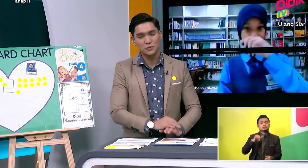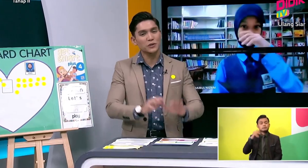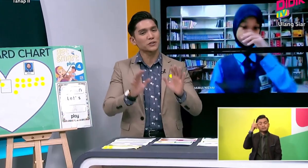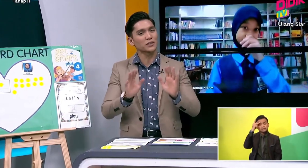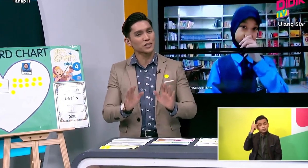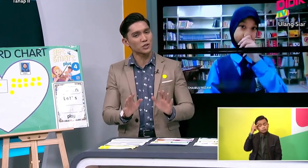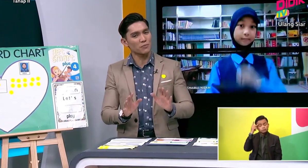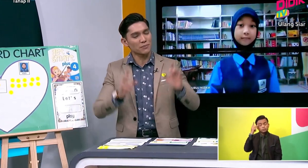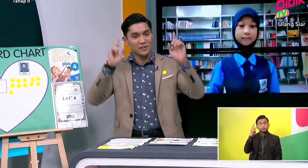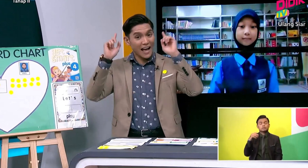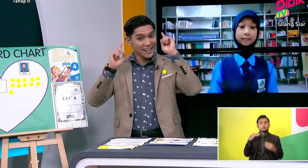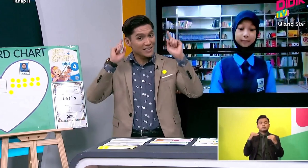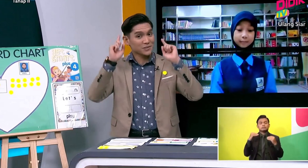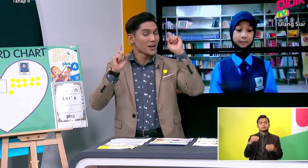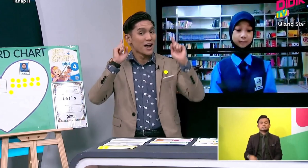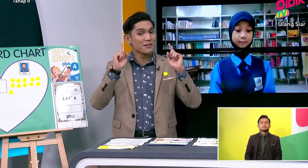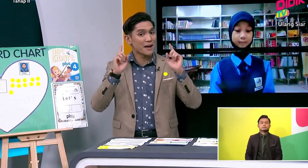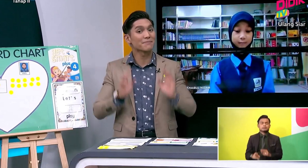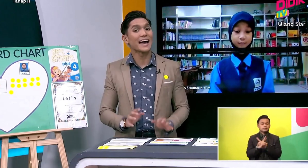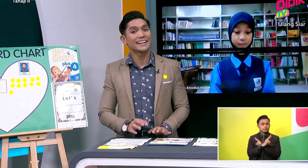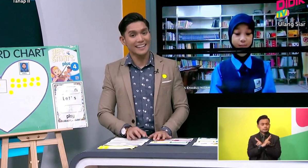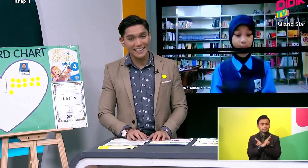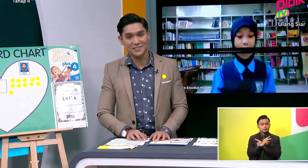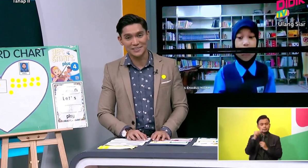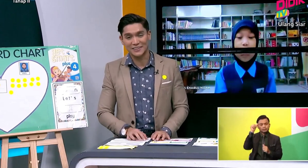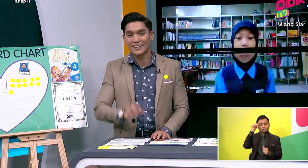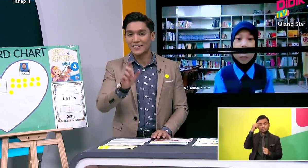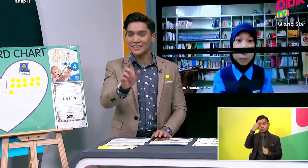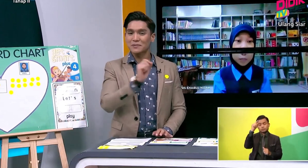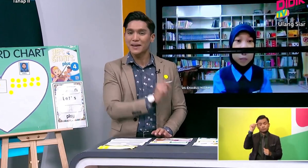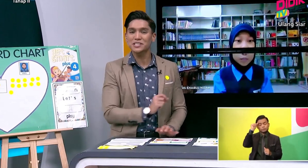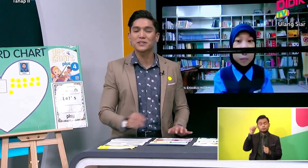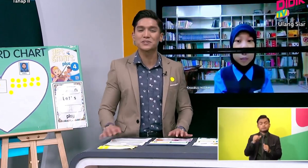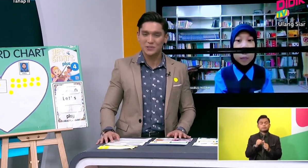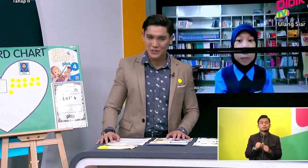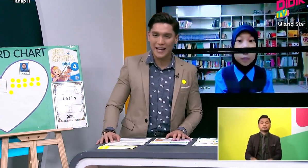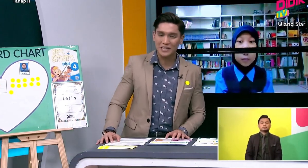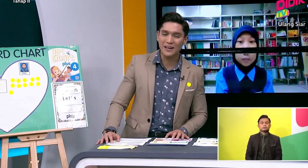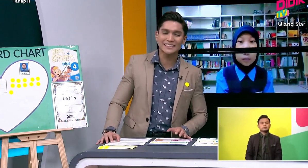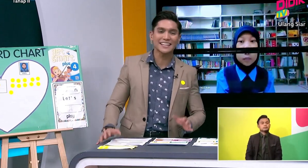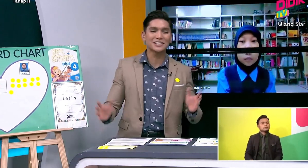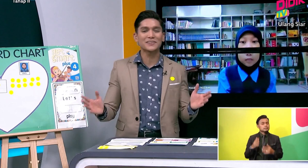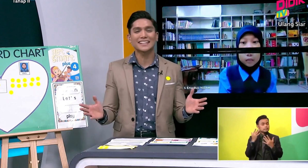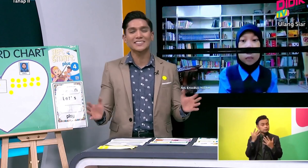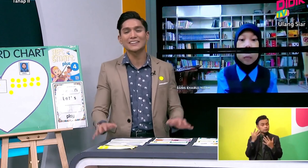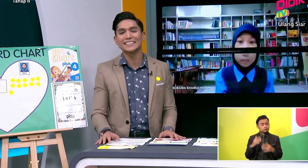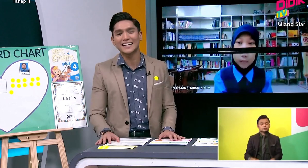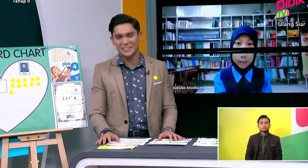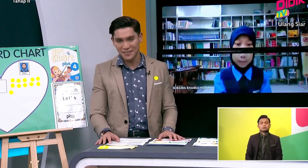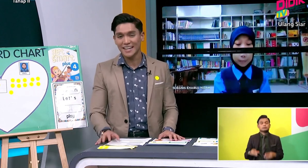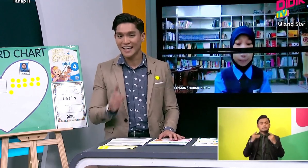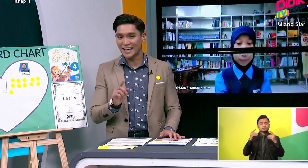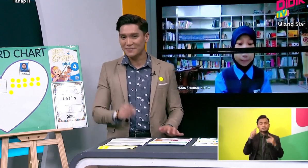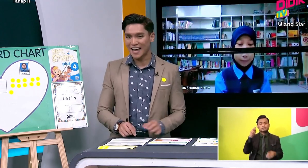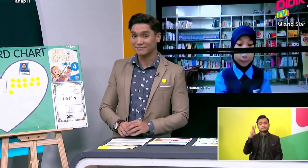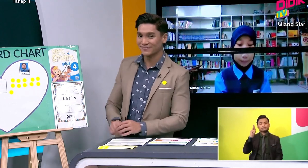taught us, we are going to take a short break because I need to remember and learn also. Okay, so make sure you don't go anywhere. Stay tuned with us on D-Date